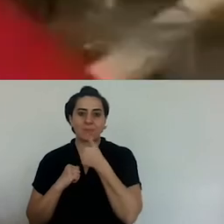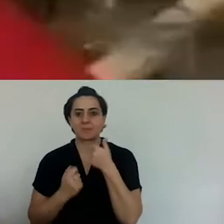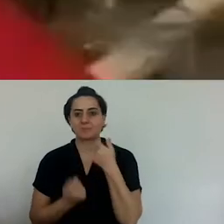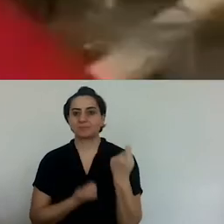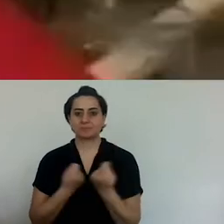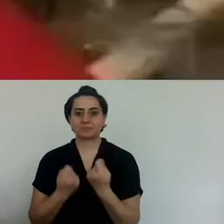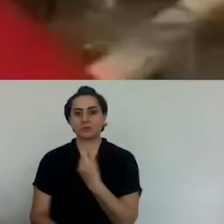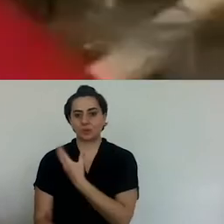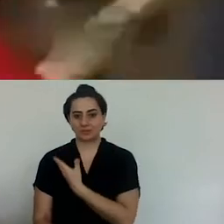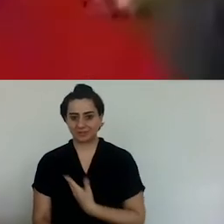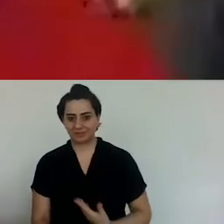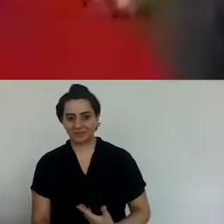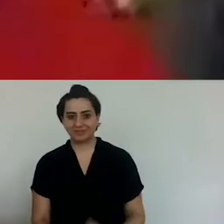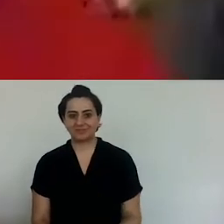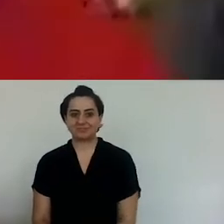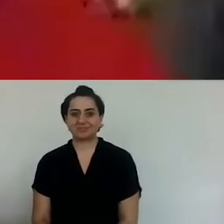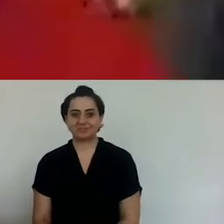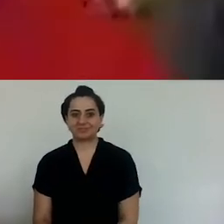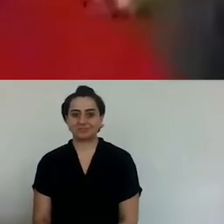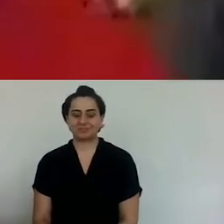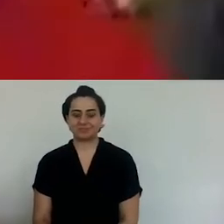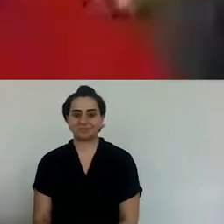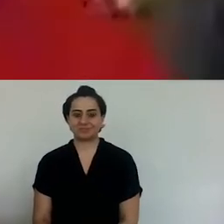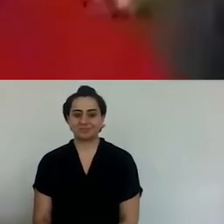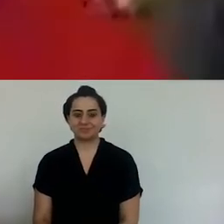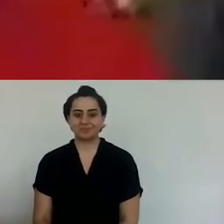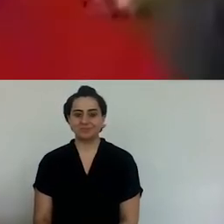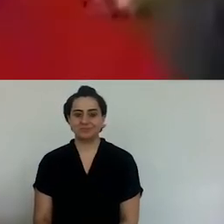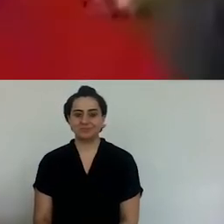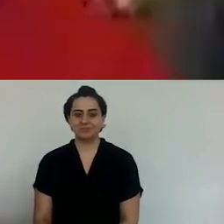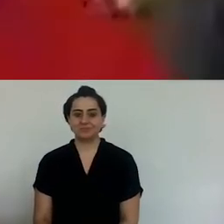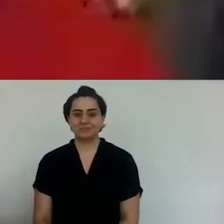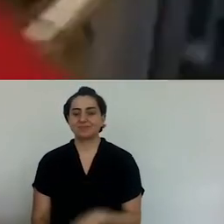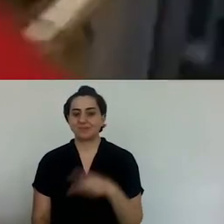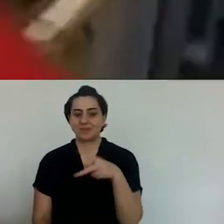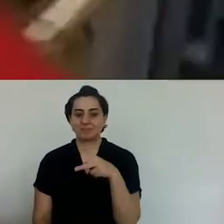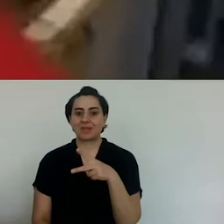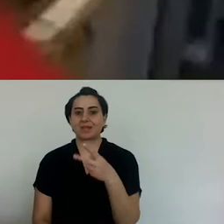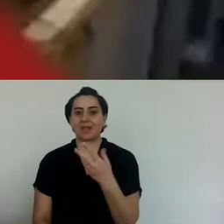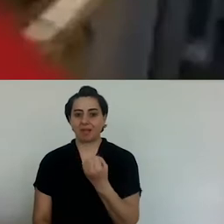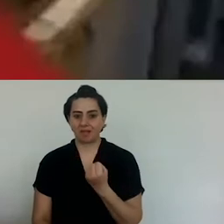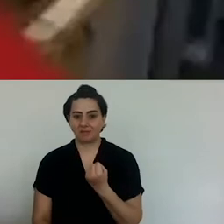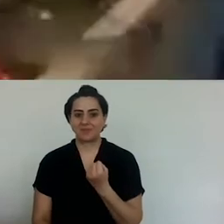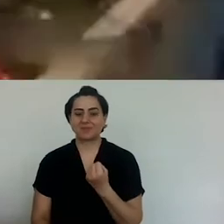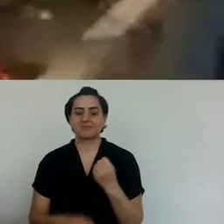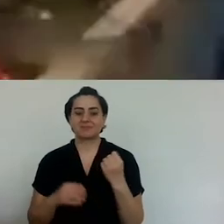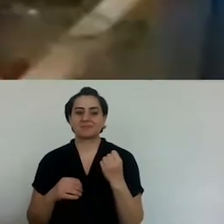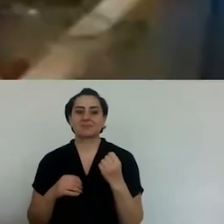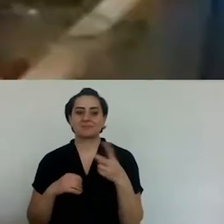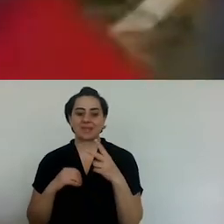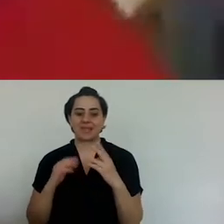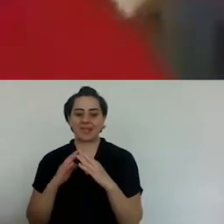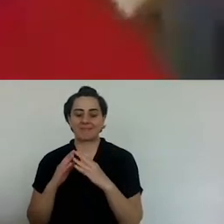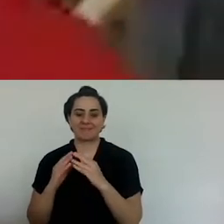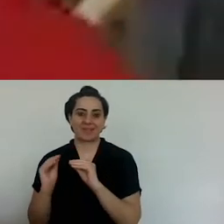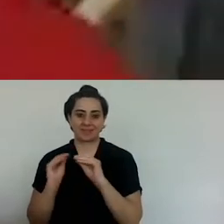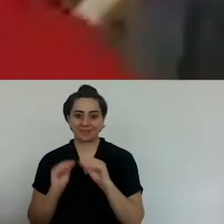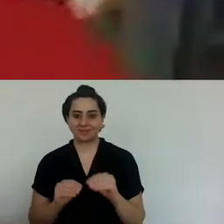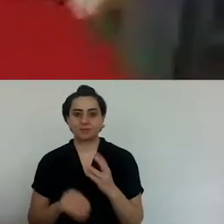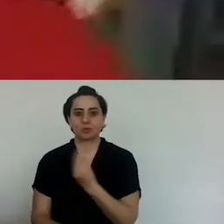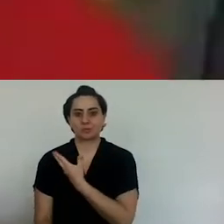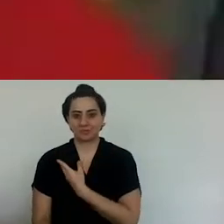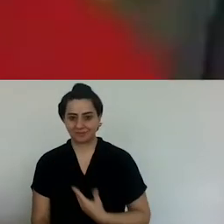At our home, my father loved cooking fish and he really loved